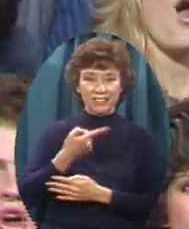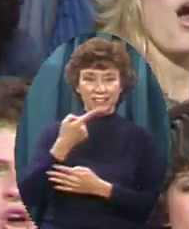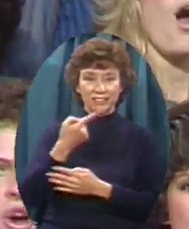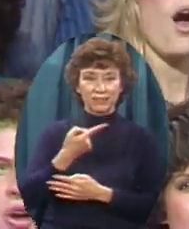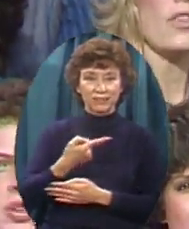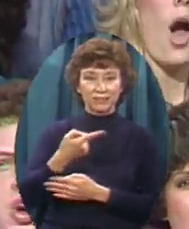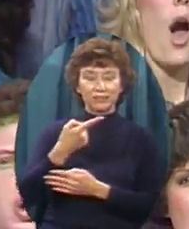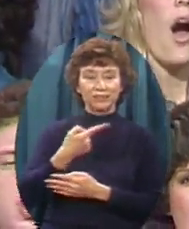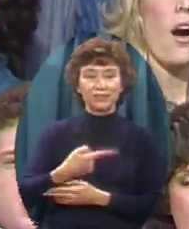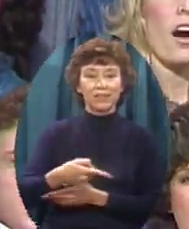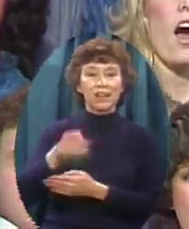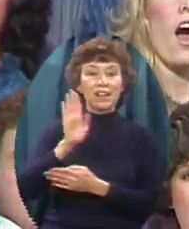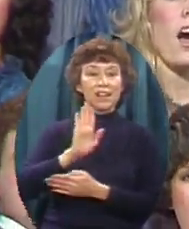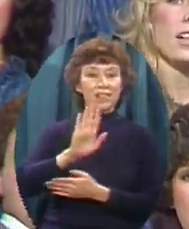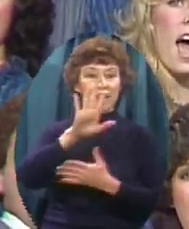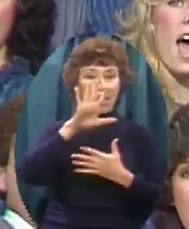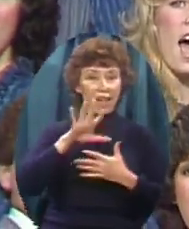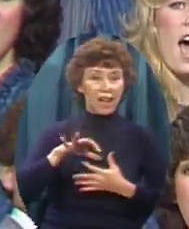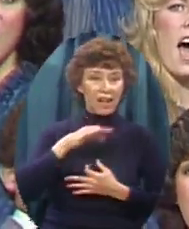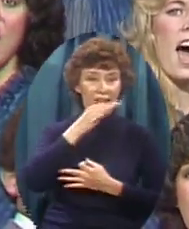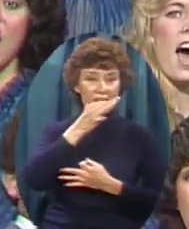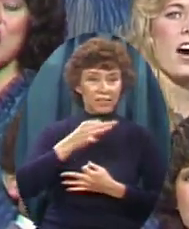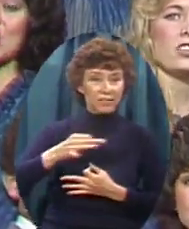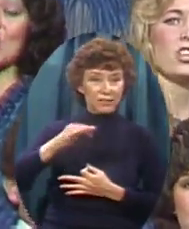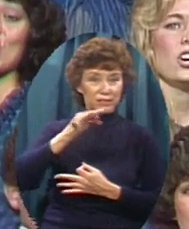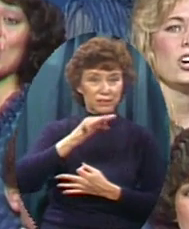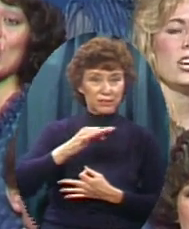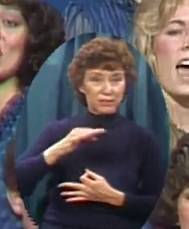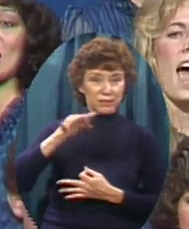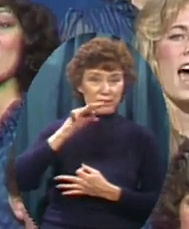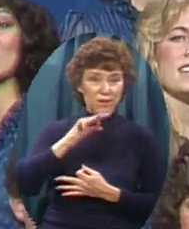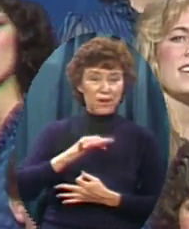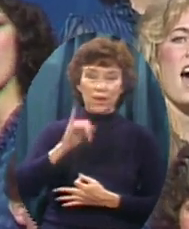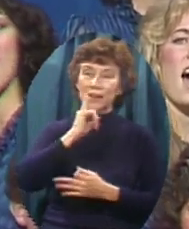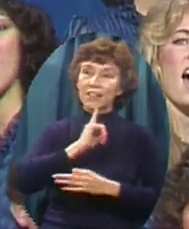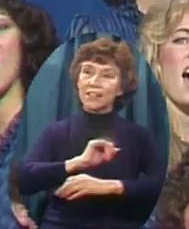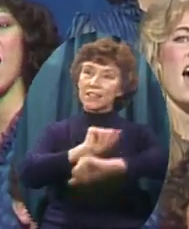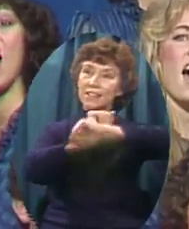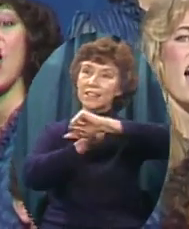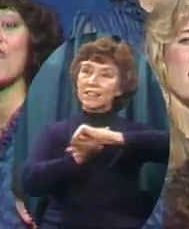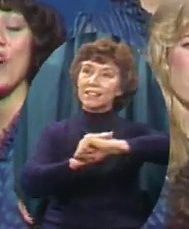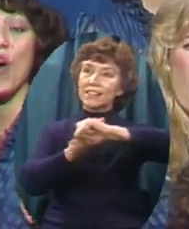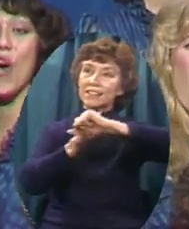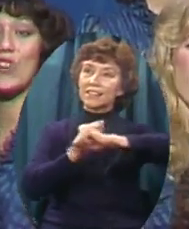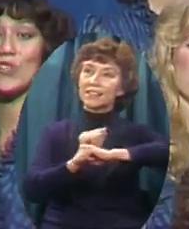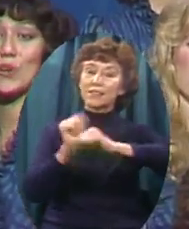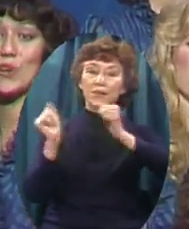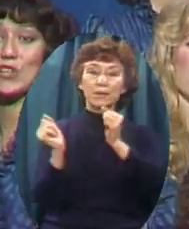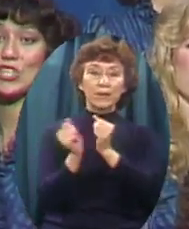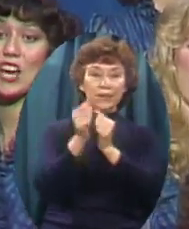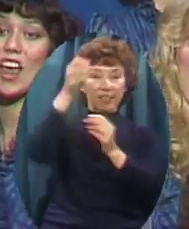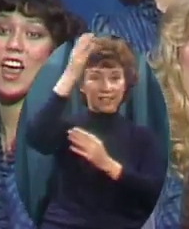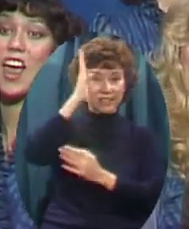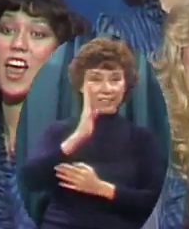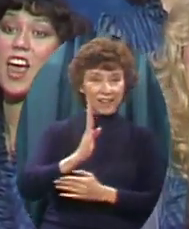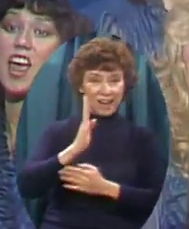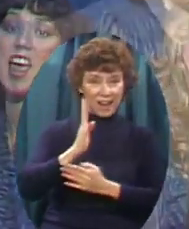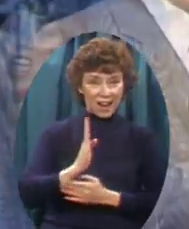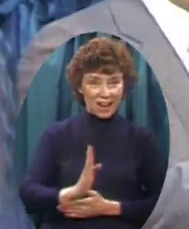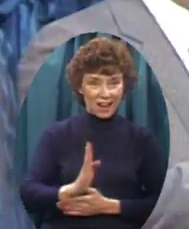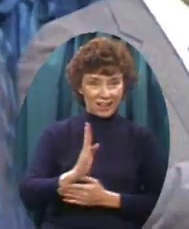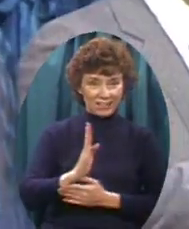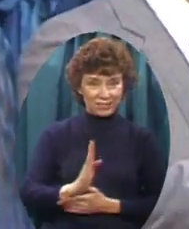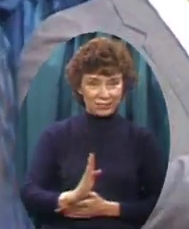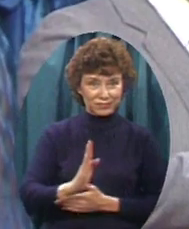all, though one else Should in that winter sing